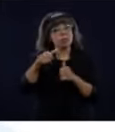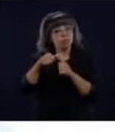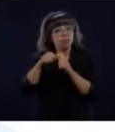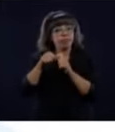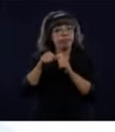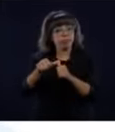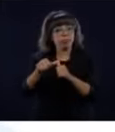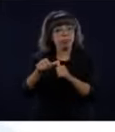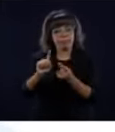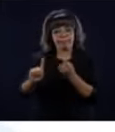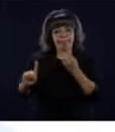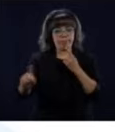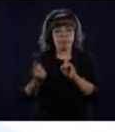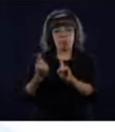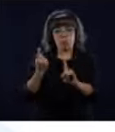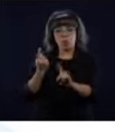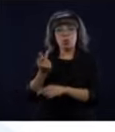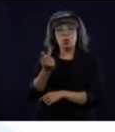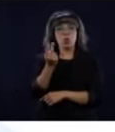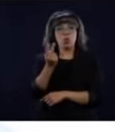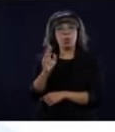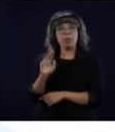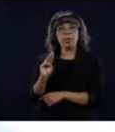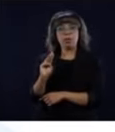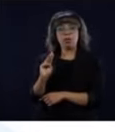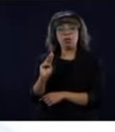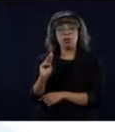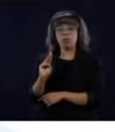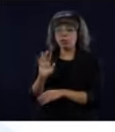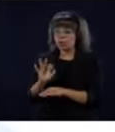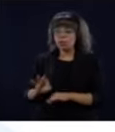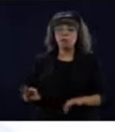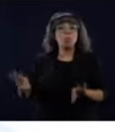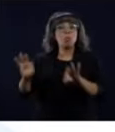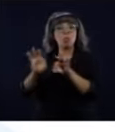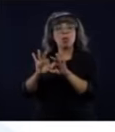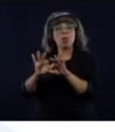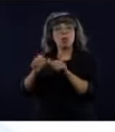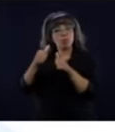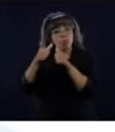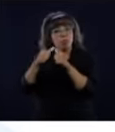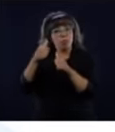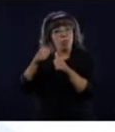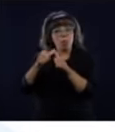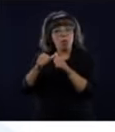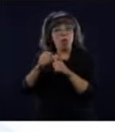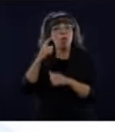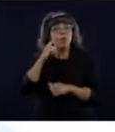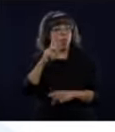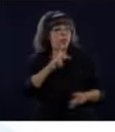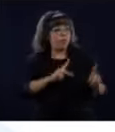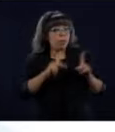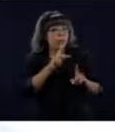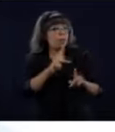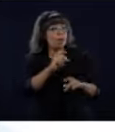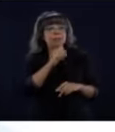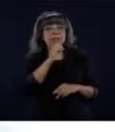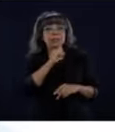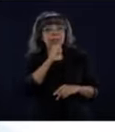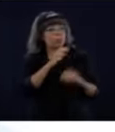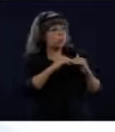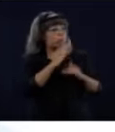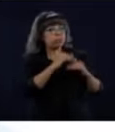And we need to continue to protect the most vulnerable. I'm counting on you